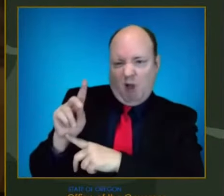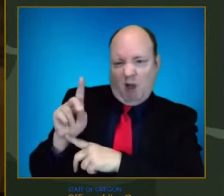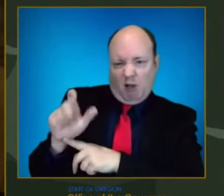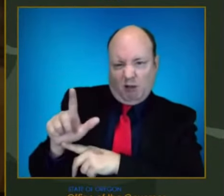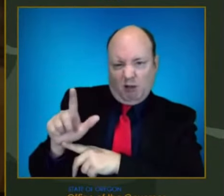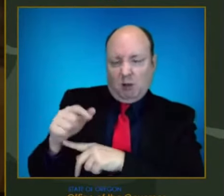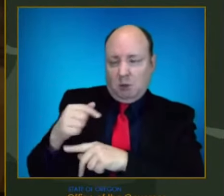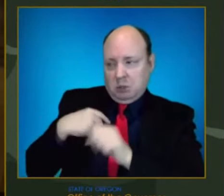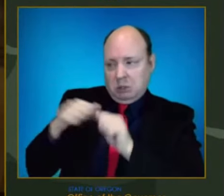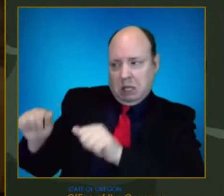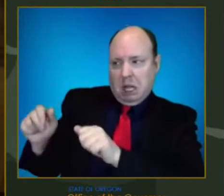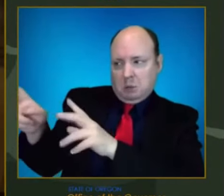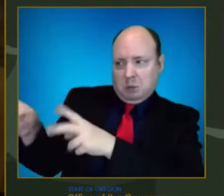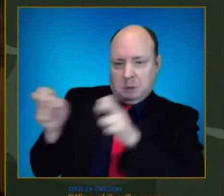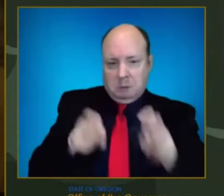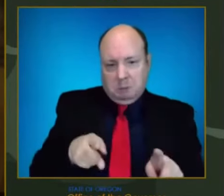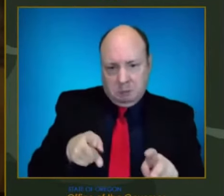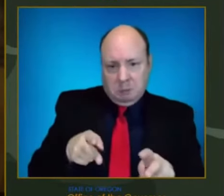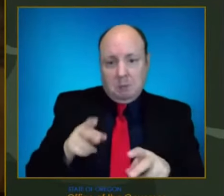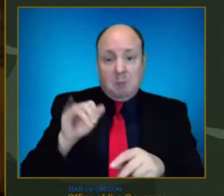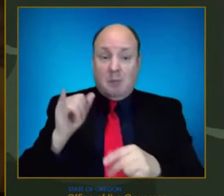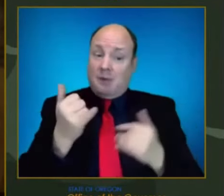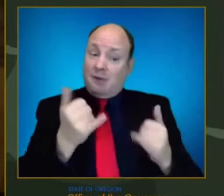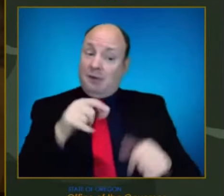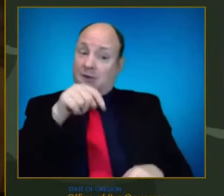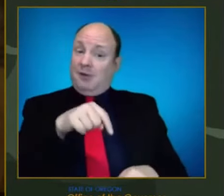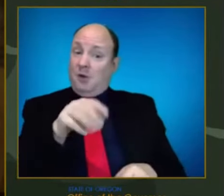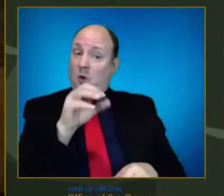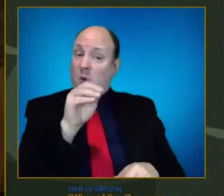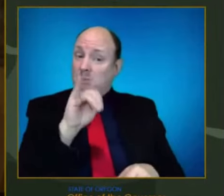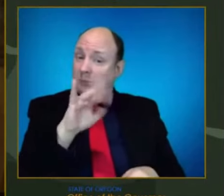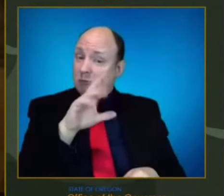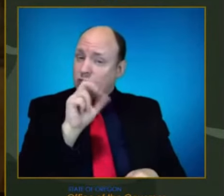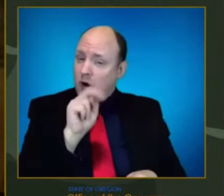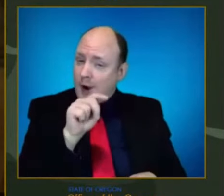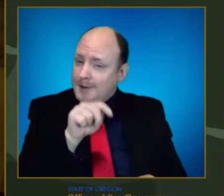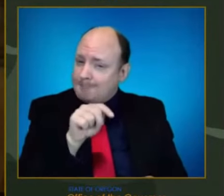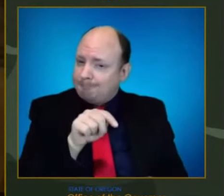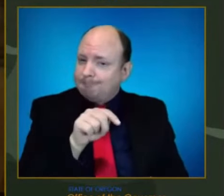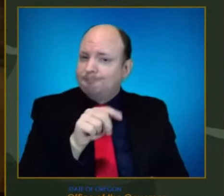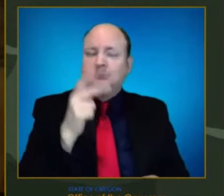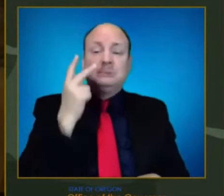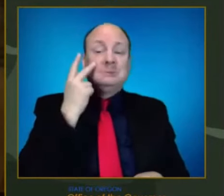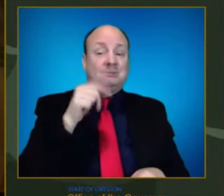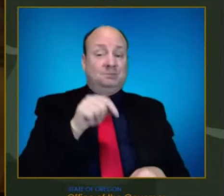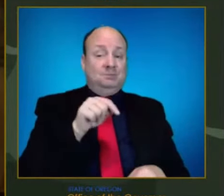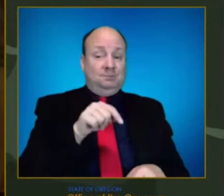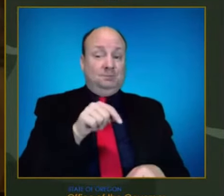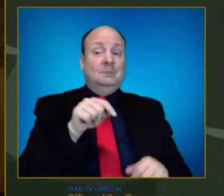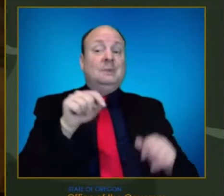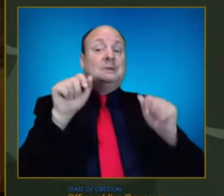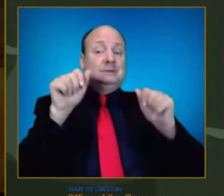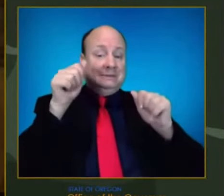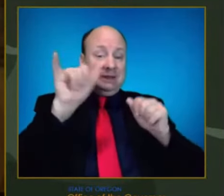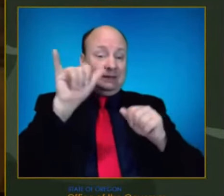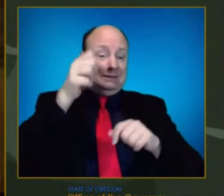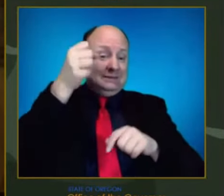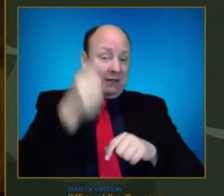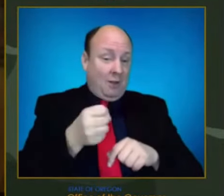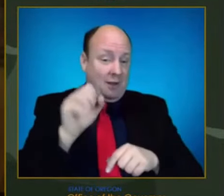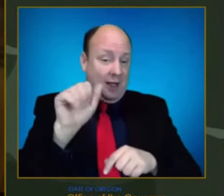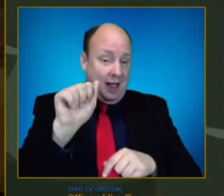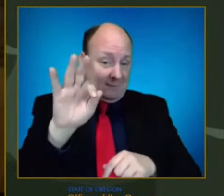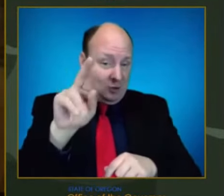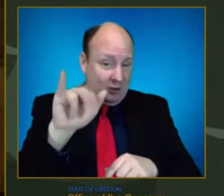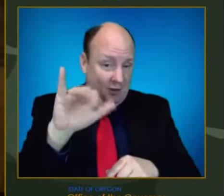happened with Omicron is that we were seeing a lot of growth, obviously, in South Africa, which is a country that had a different immune profile than